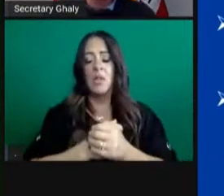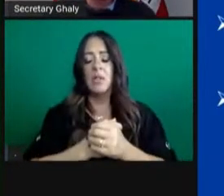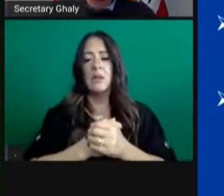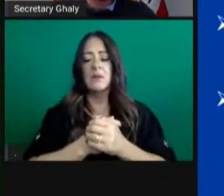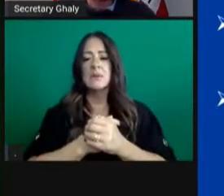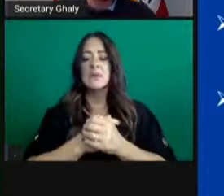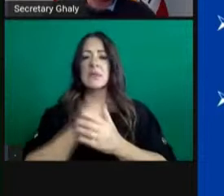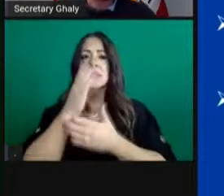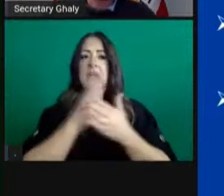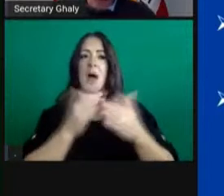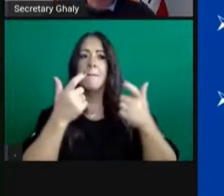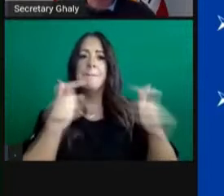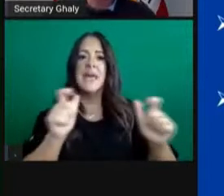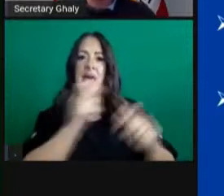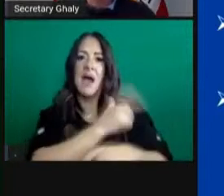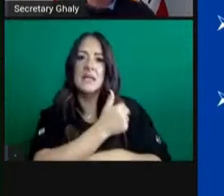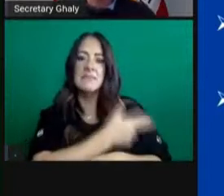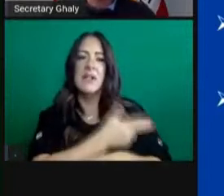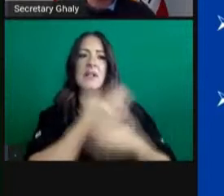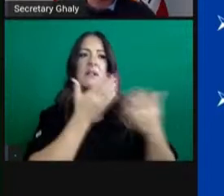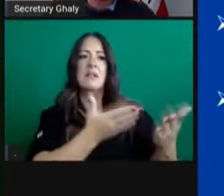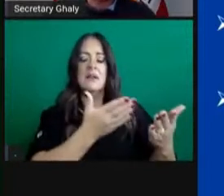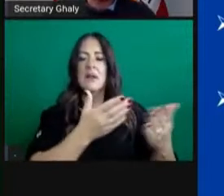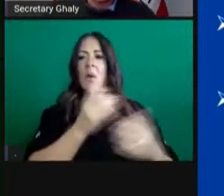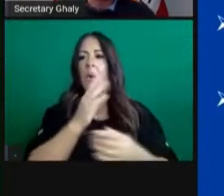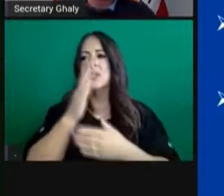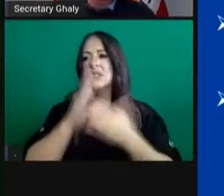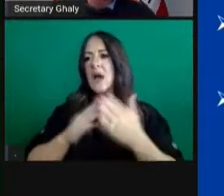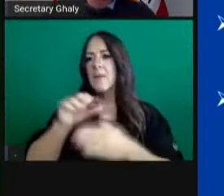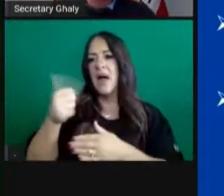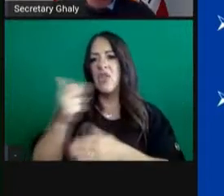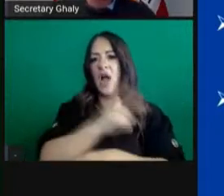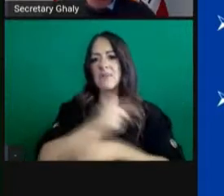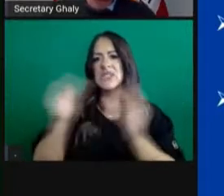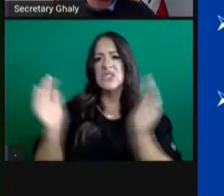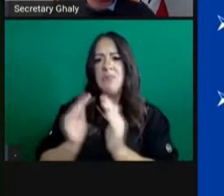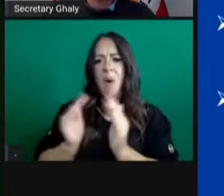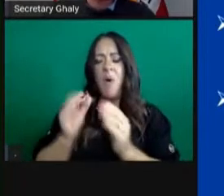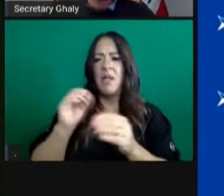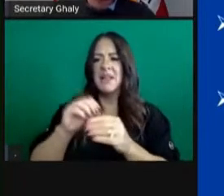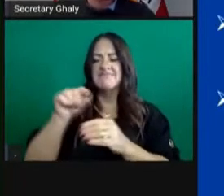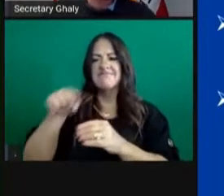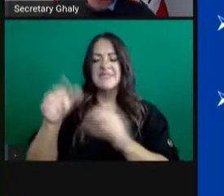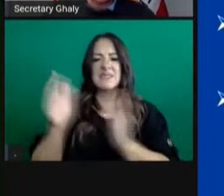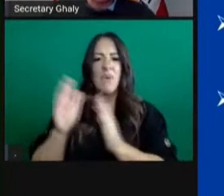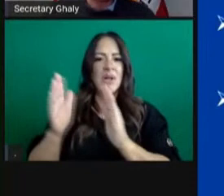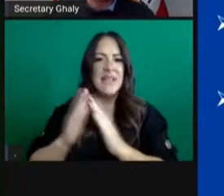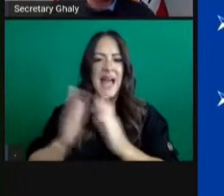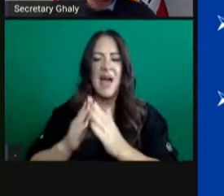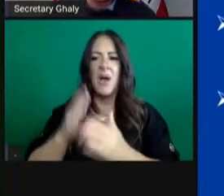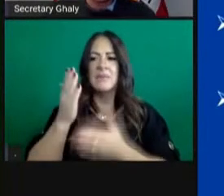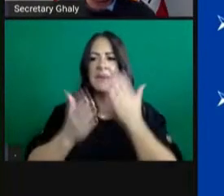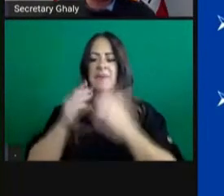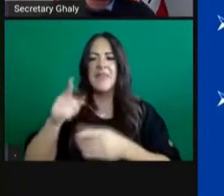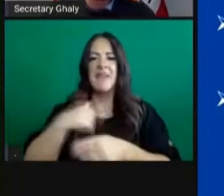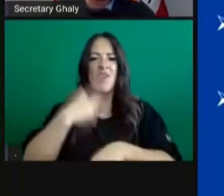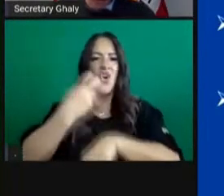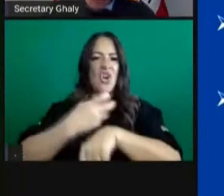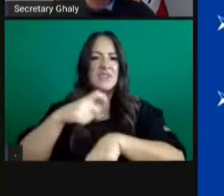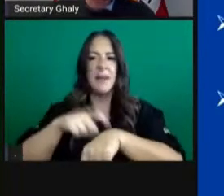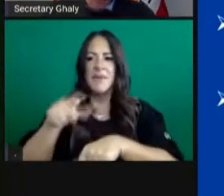to are in communities where there's a great disproportionate impact that have had a hard time keeping their staff